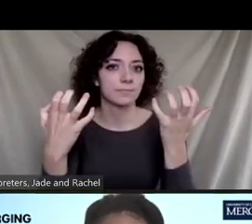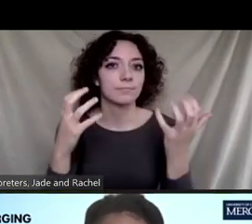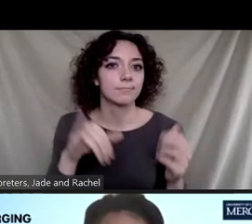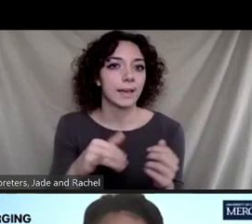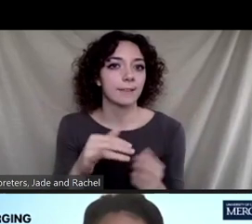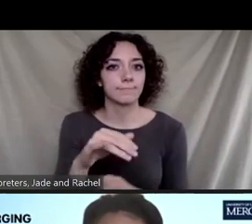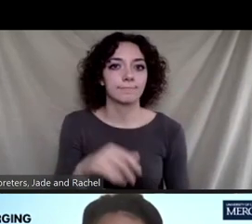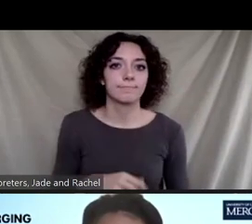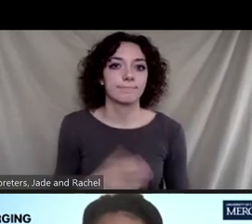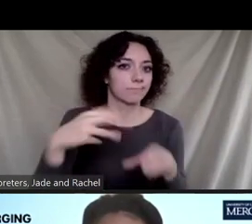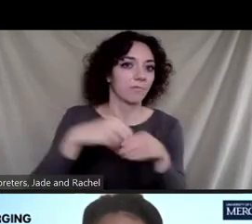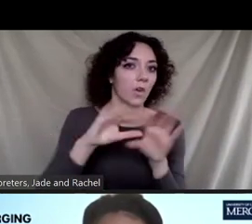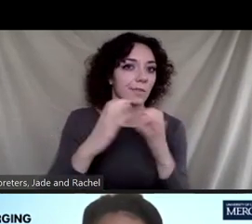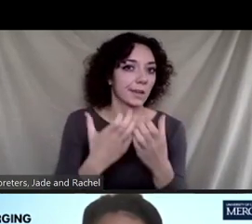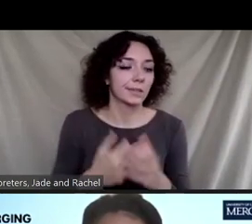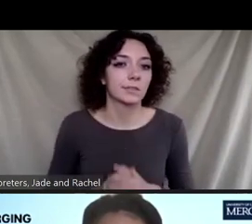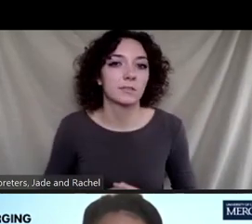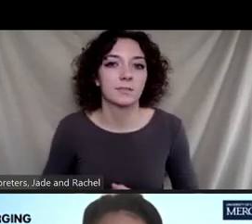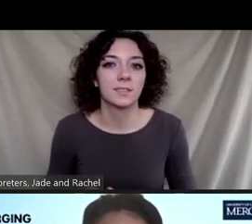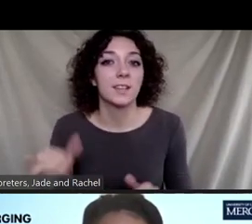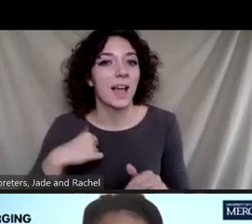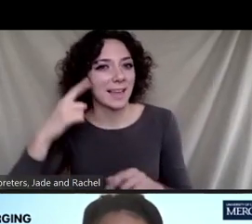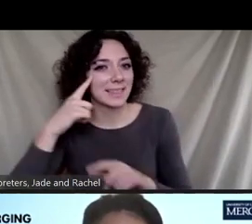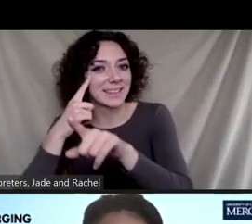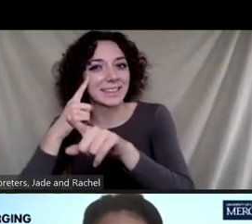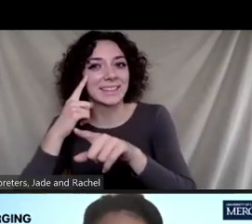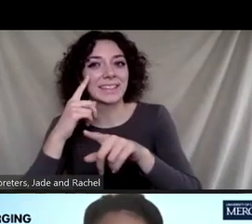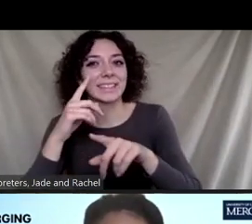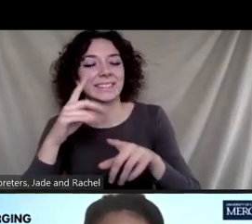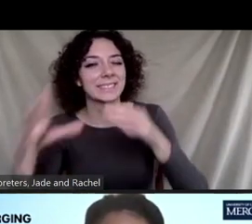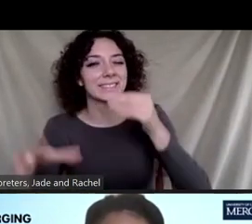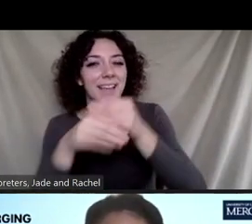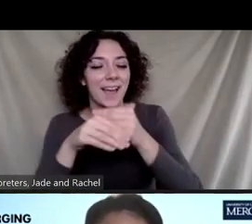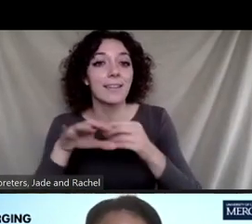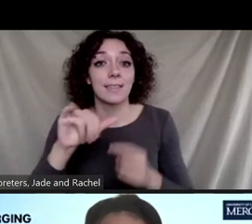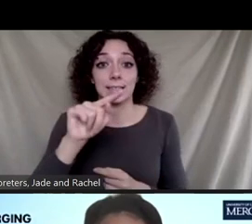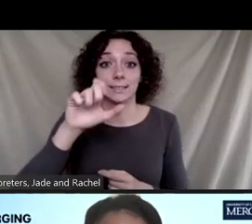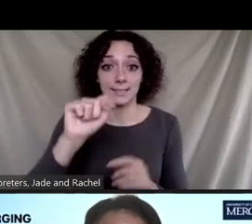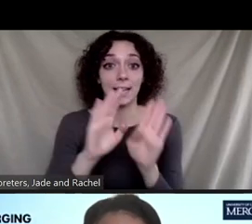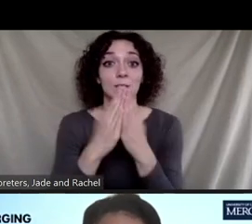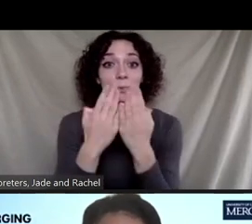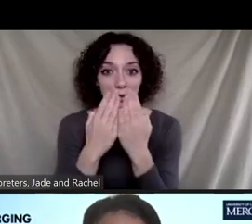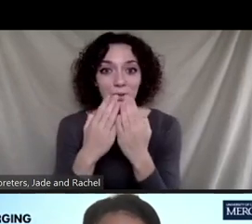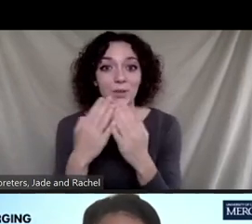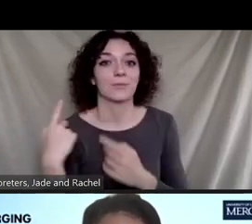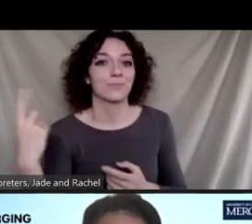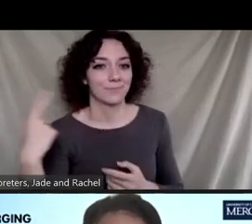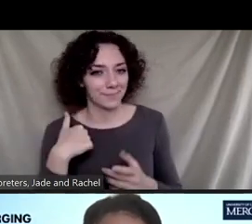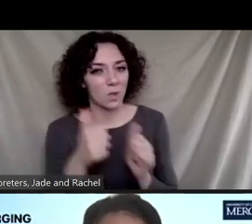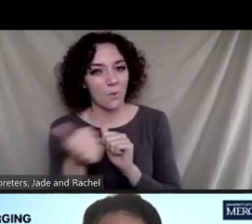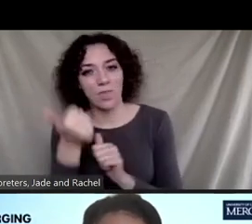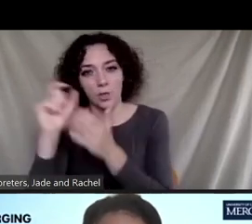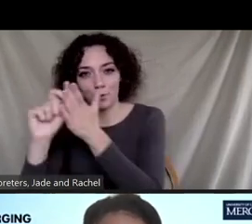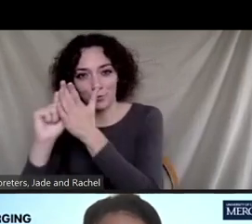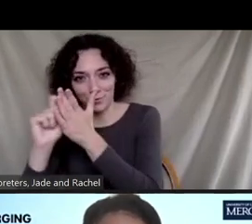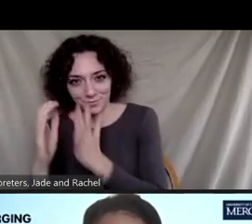Yeah. And then I think what Colleen was, uh, alluding to is in this textbook that, uh, Jim Mahelsick and I, um, wrote along